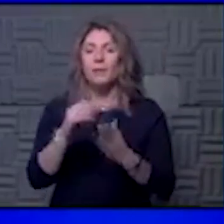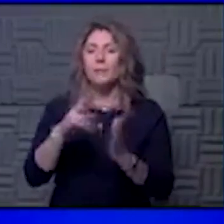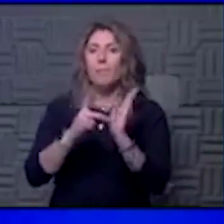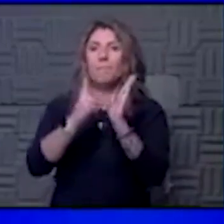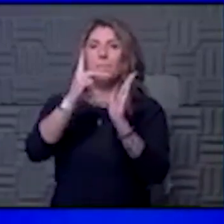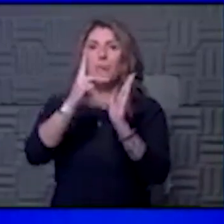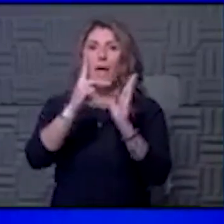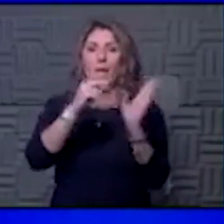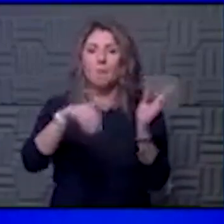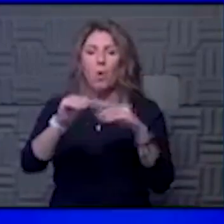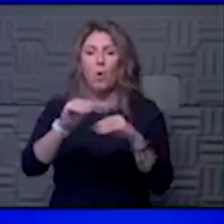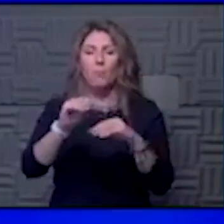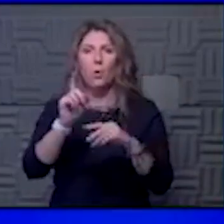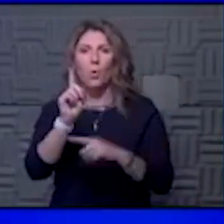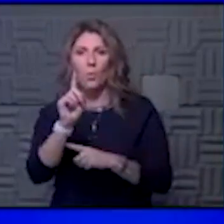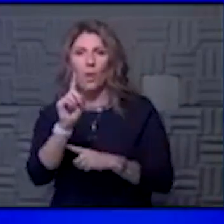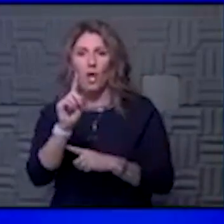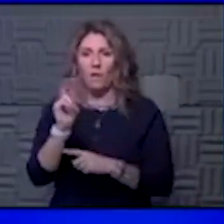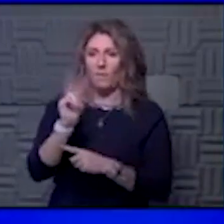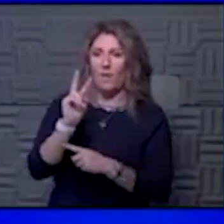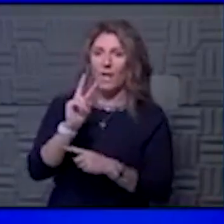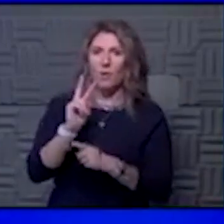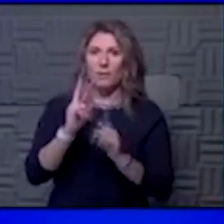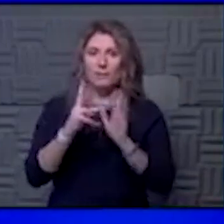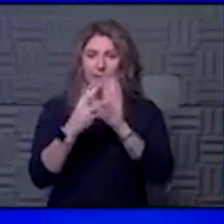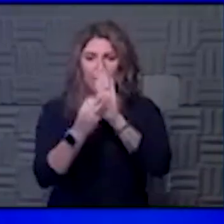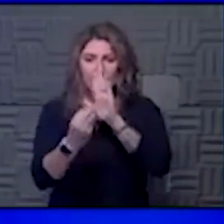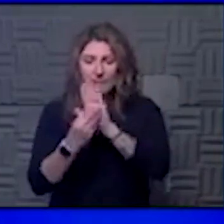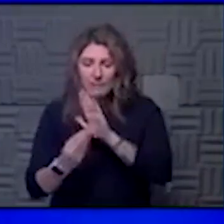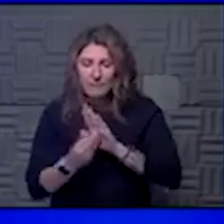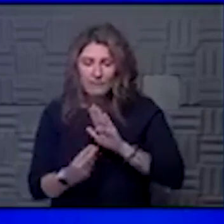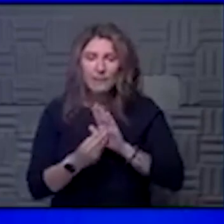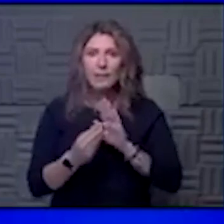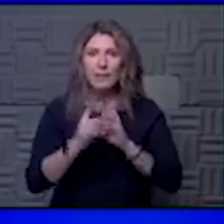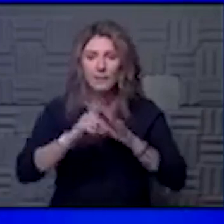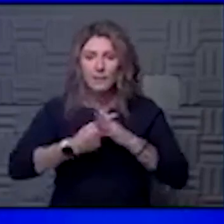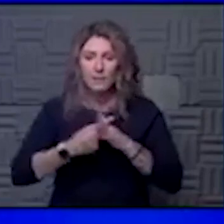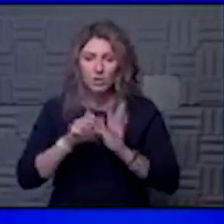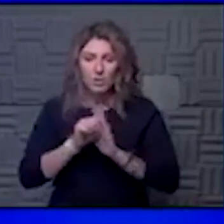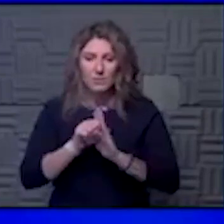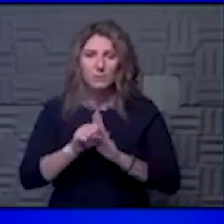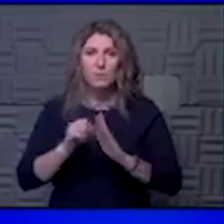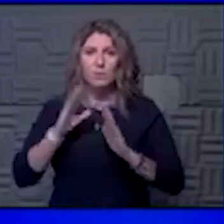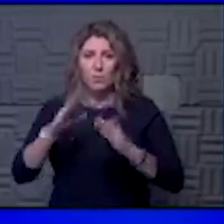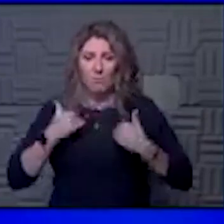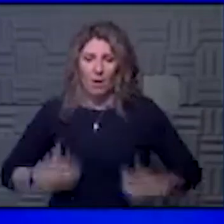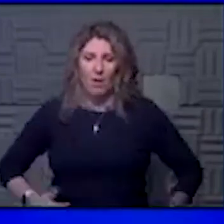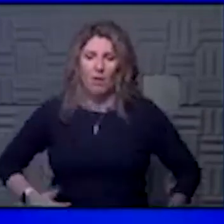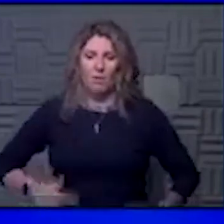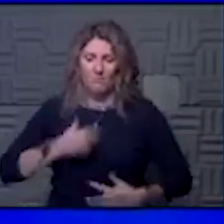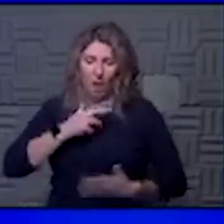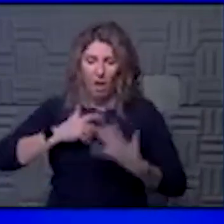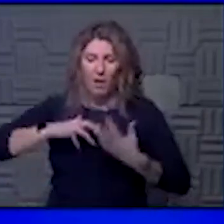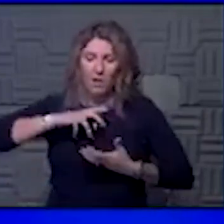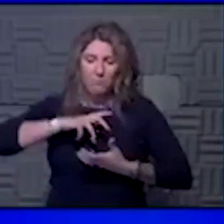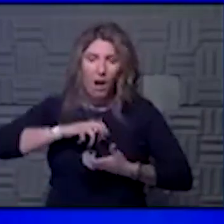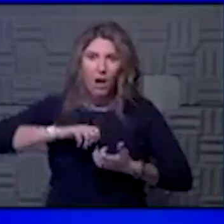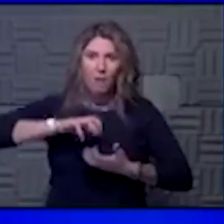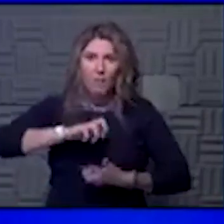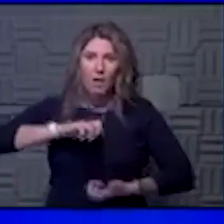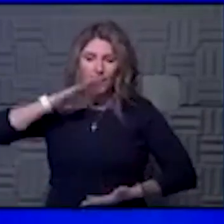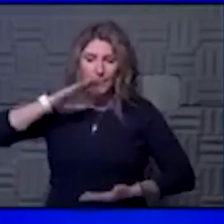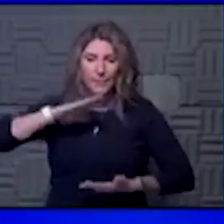aspect first, where the virus is replicating and causing initial symptoms. The immune system comes in, decreases the replication,